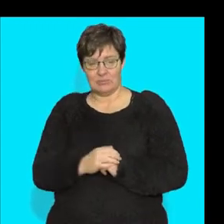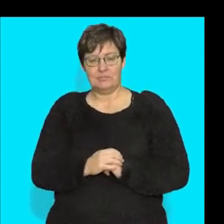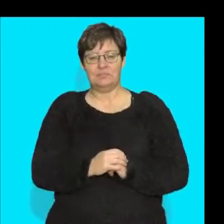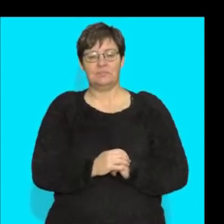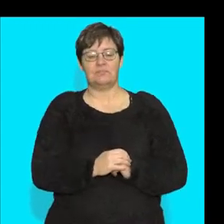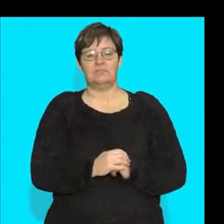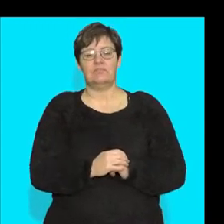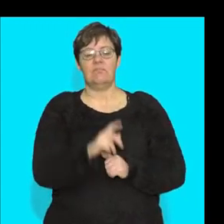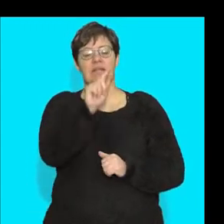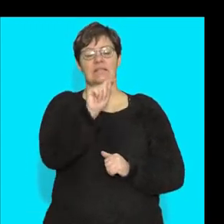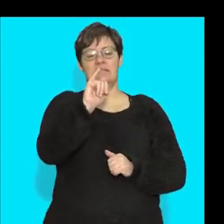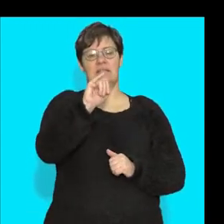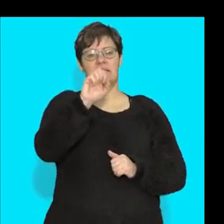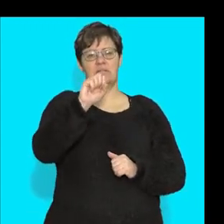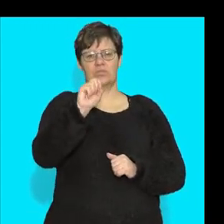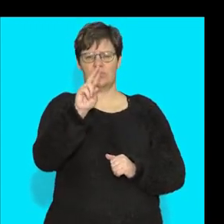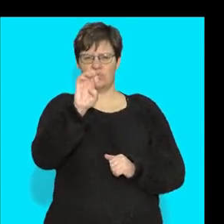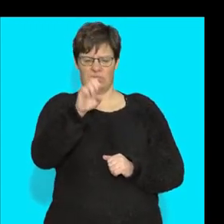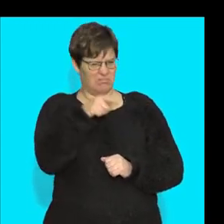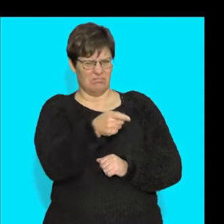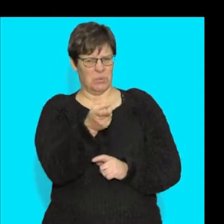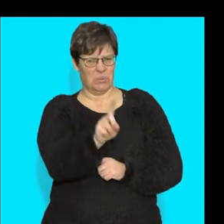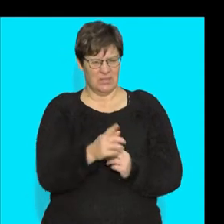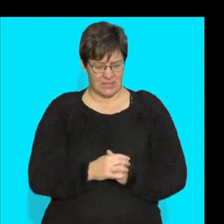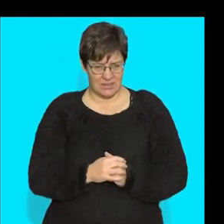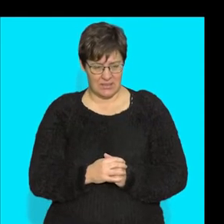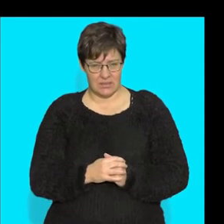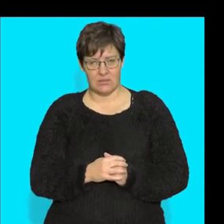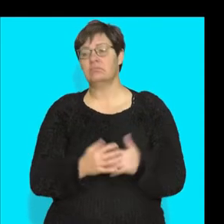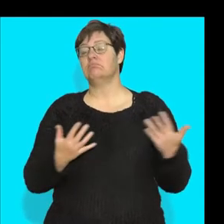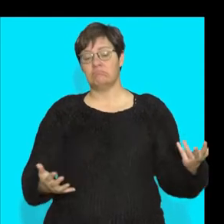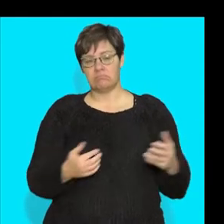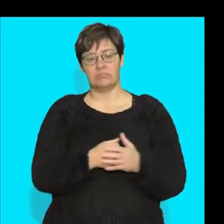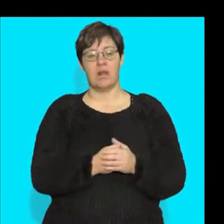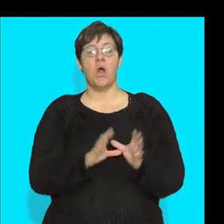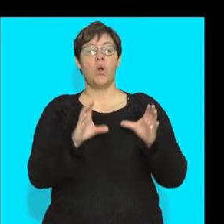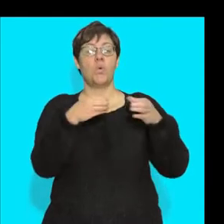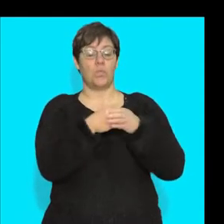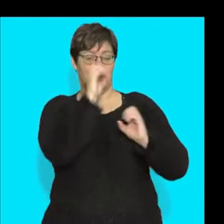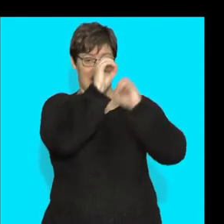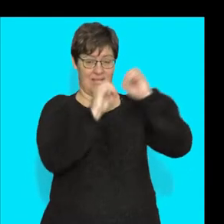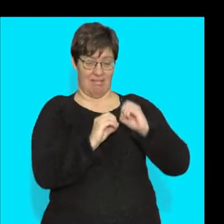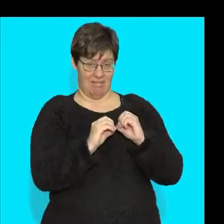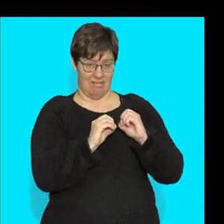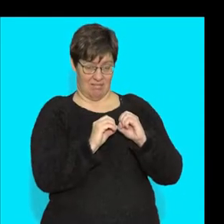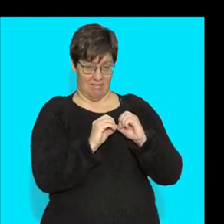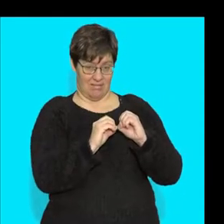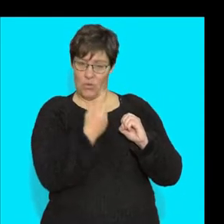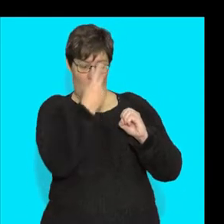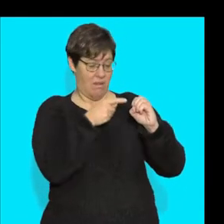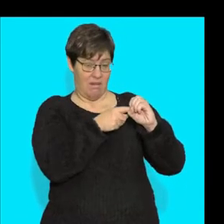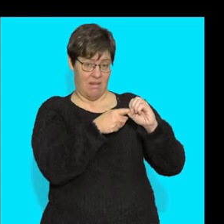now, is what is a tissue? A tissue. tissue is when I take a group of cells,